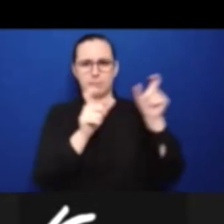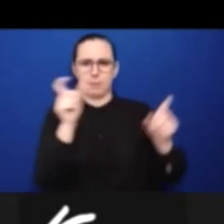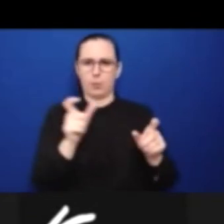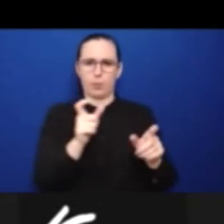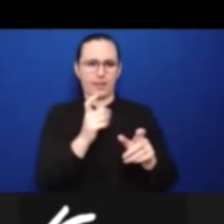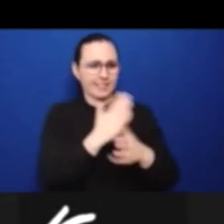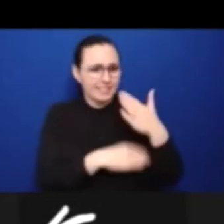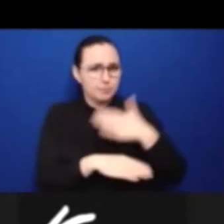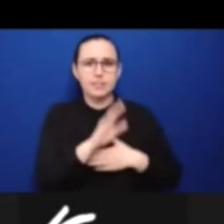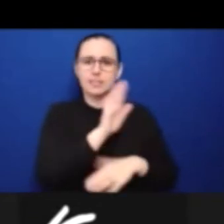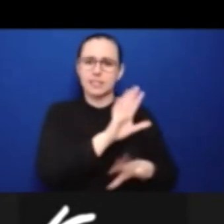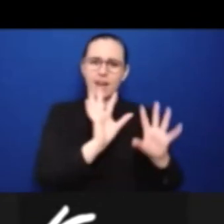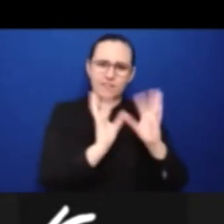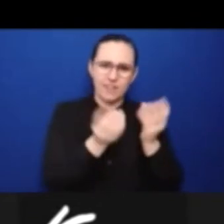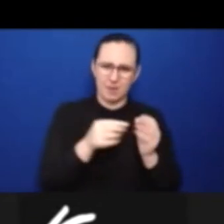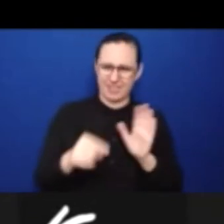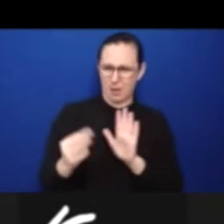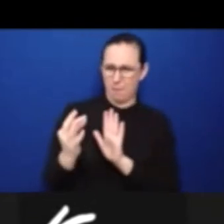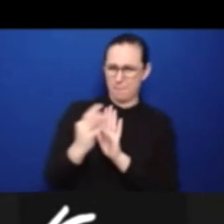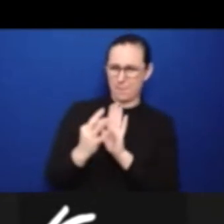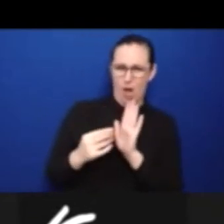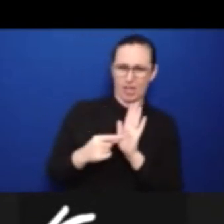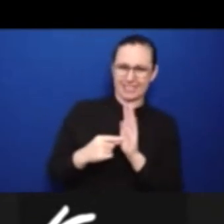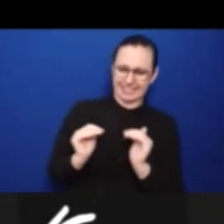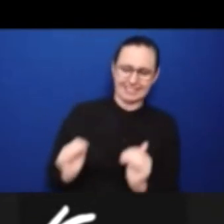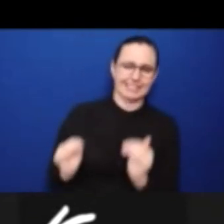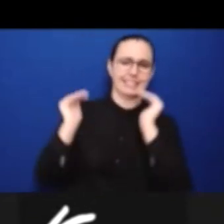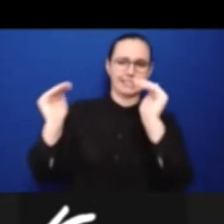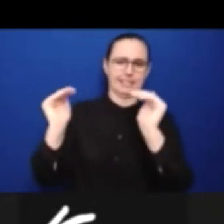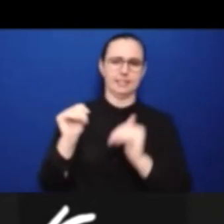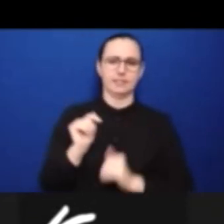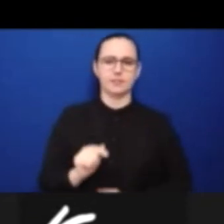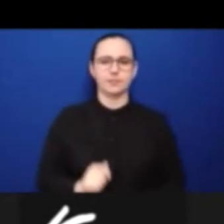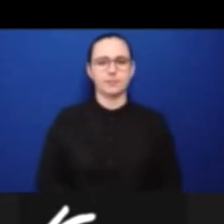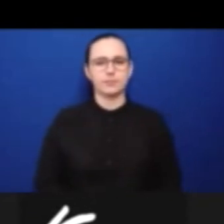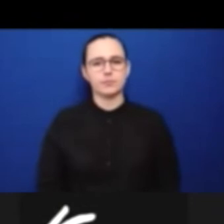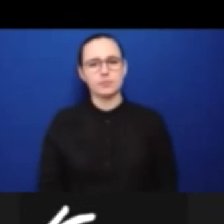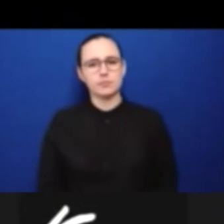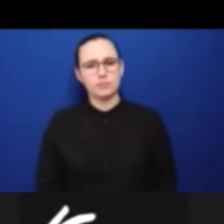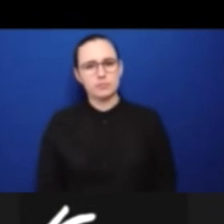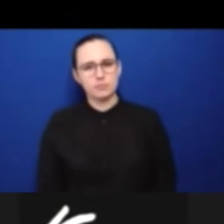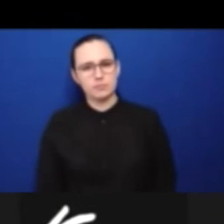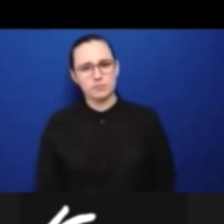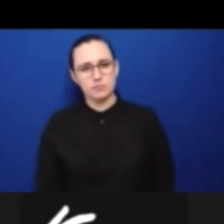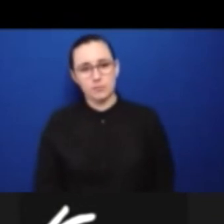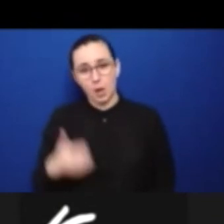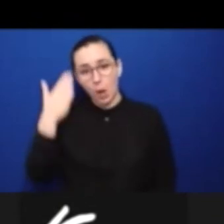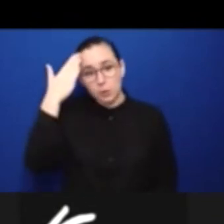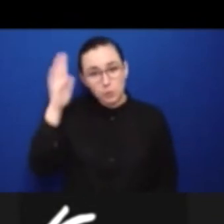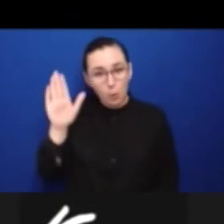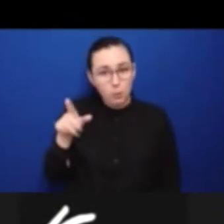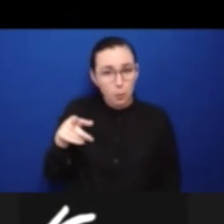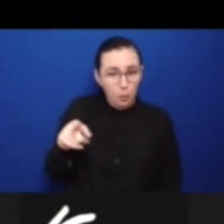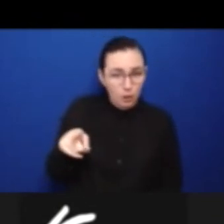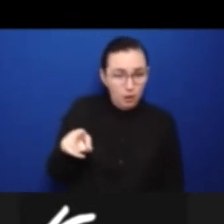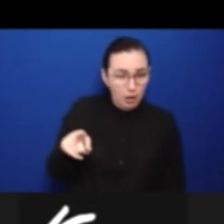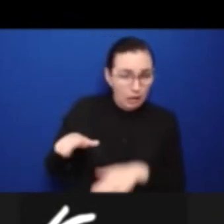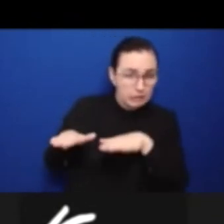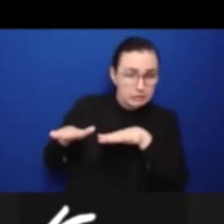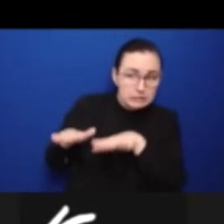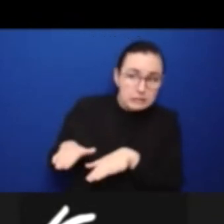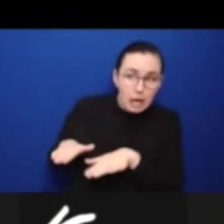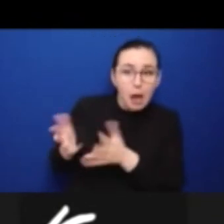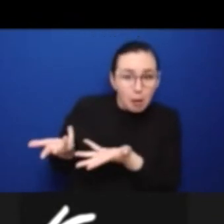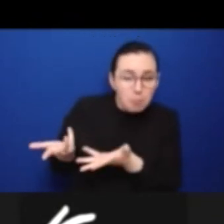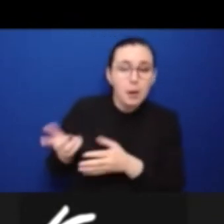policies. Before, and I don't know if you can stay for the next part, but just so before we go back to the